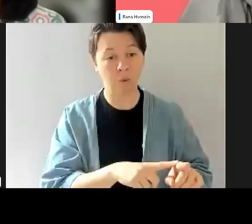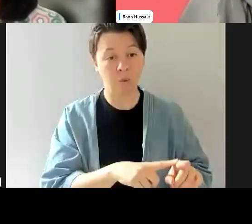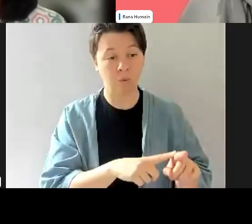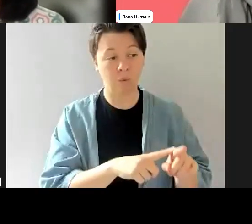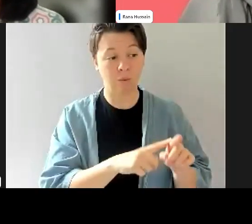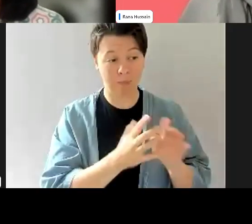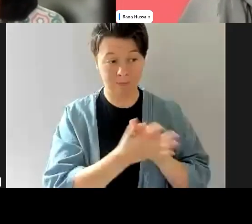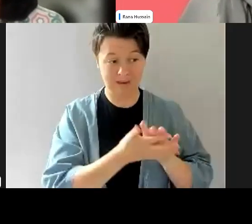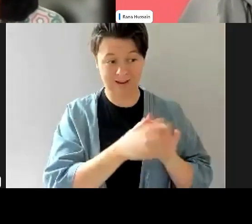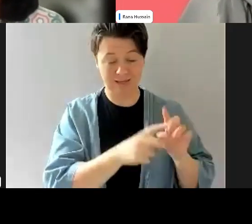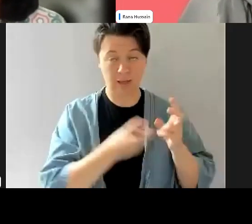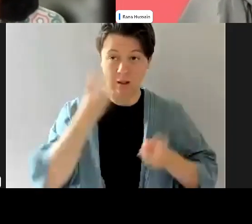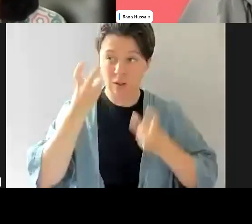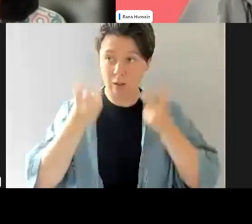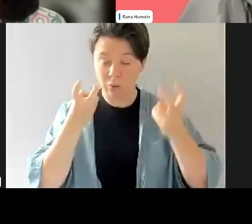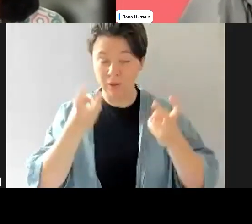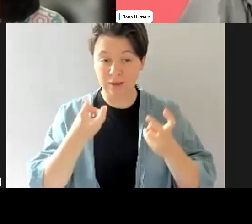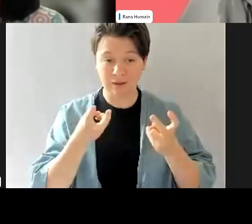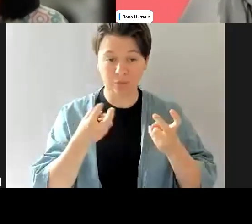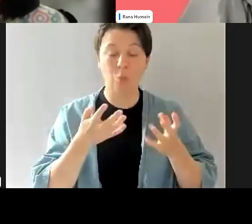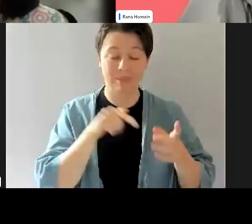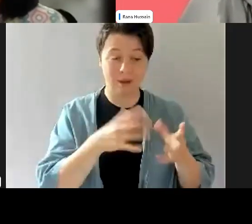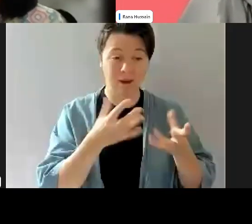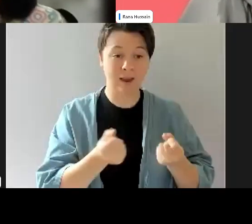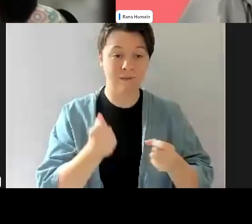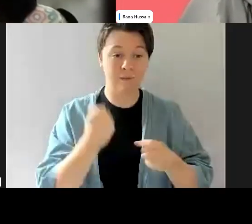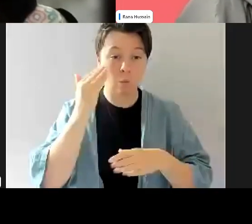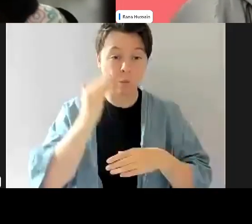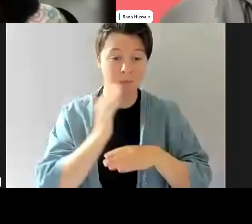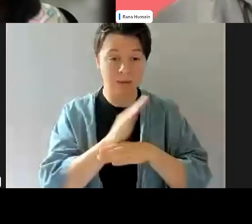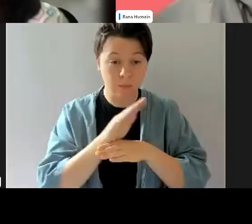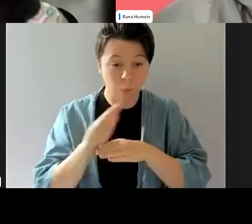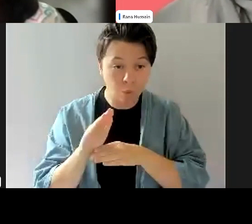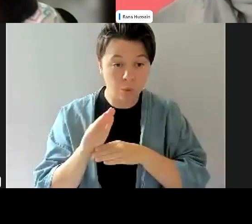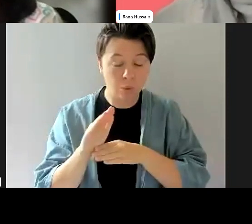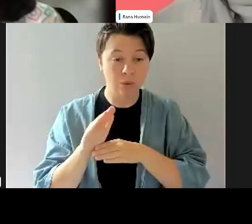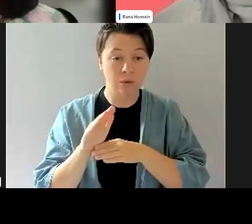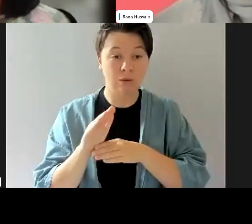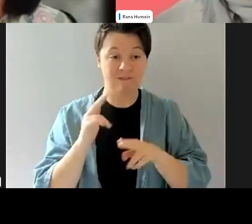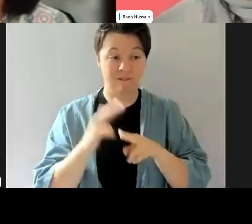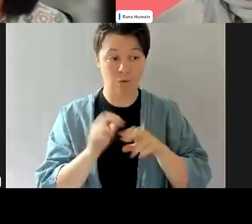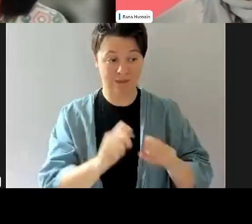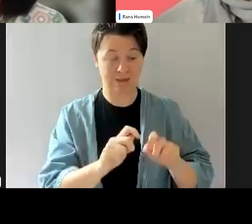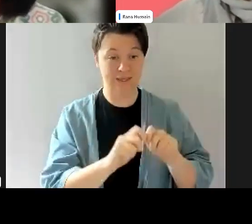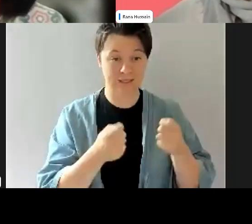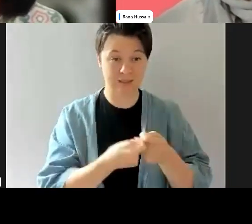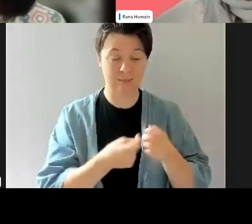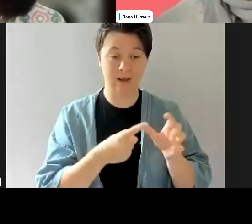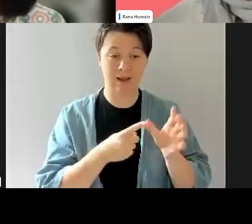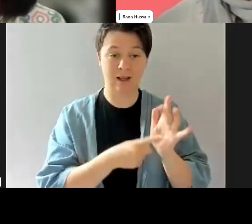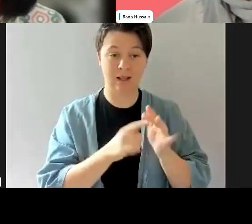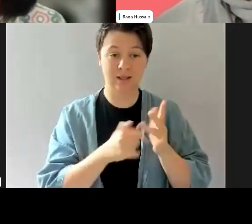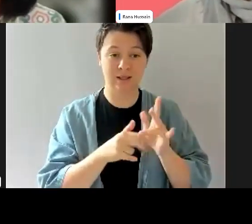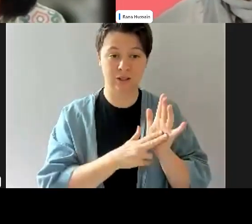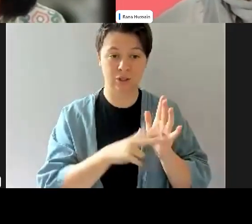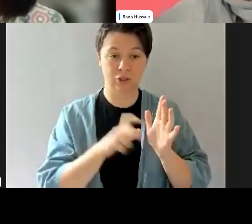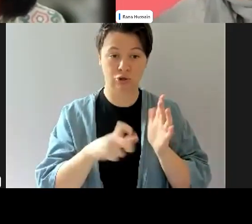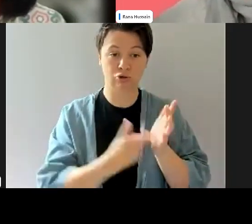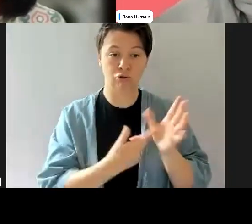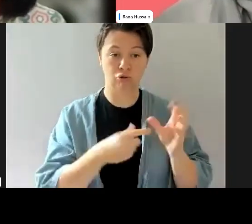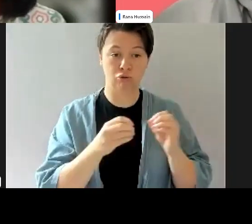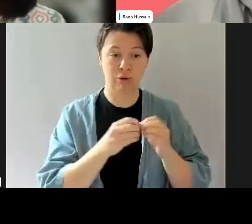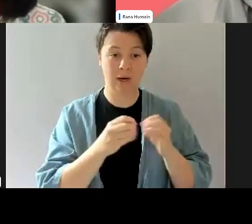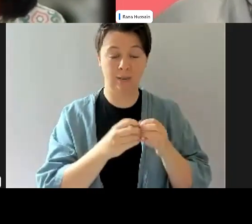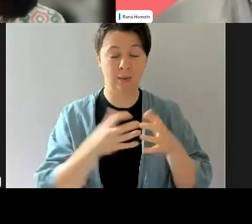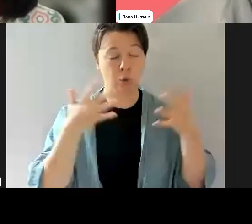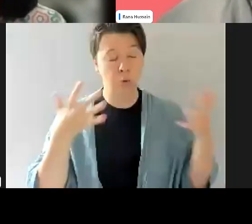they had a women's board for their women's team and program. Um, Alison Crabb, who was the president at the time was a huge champion